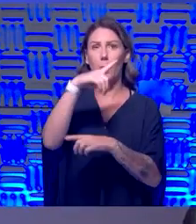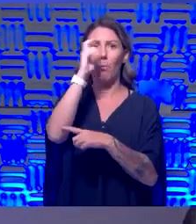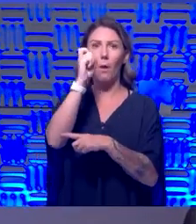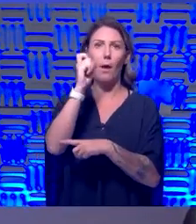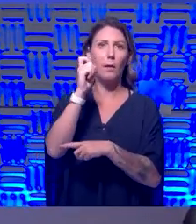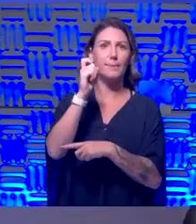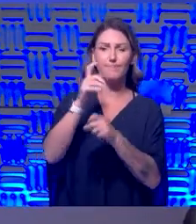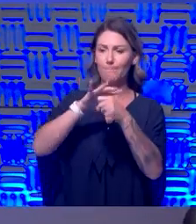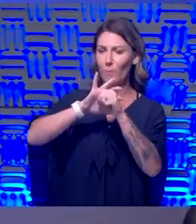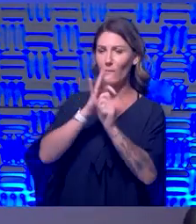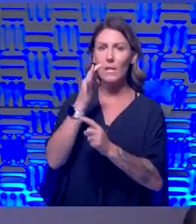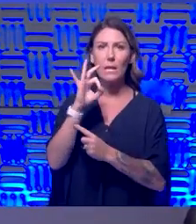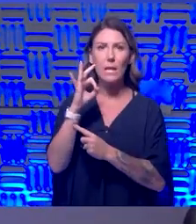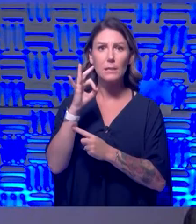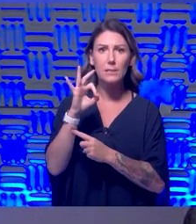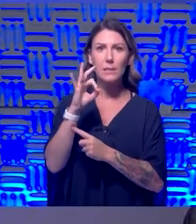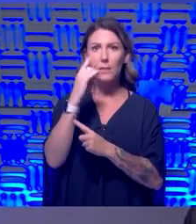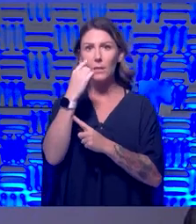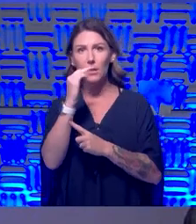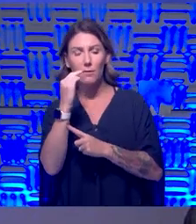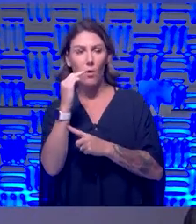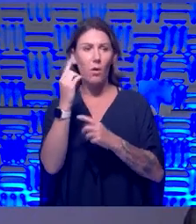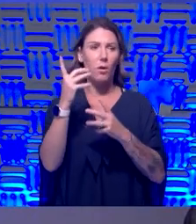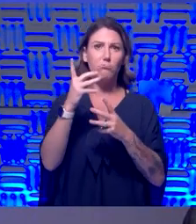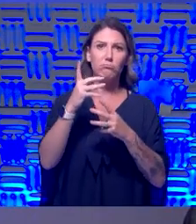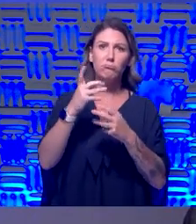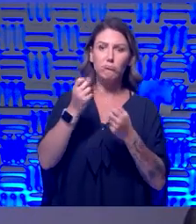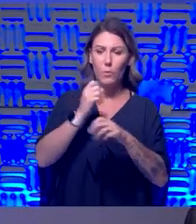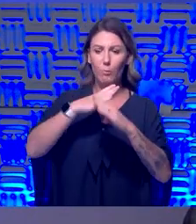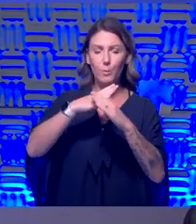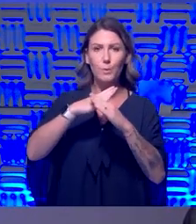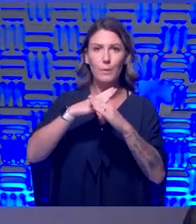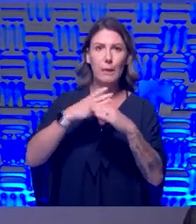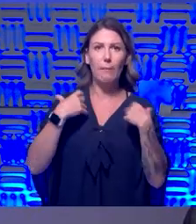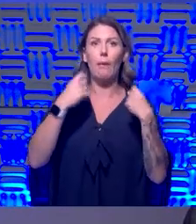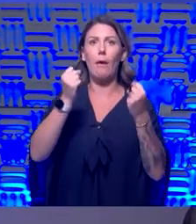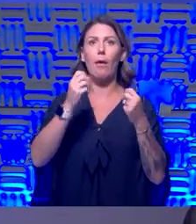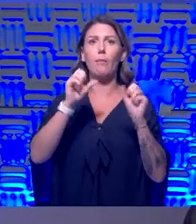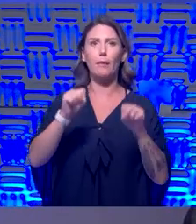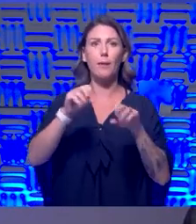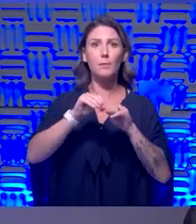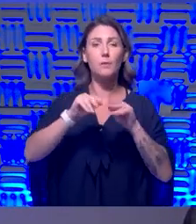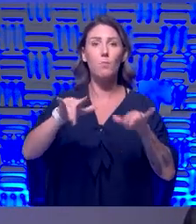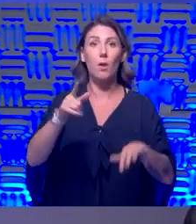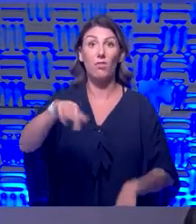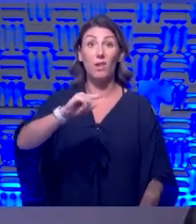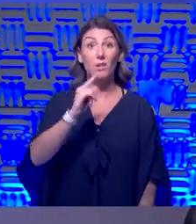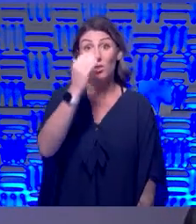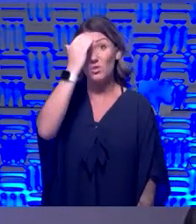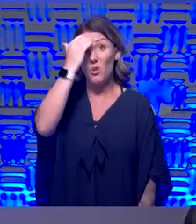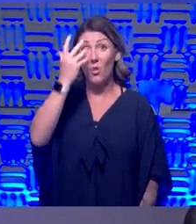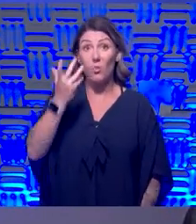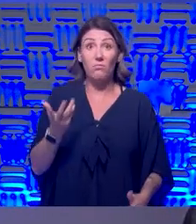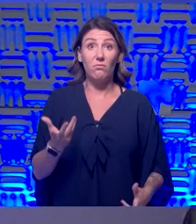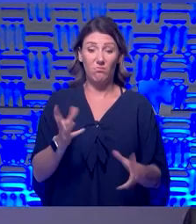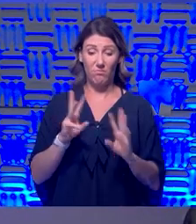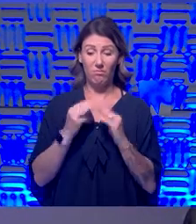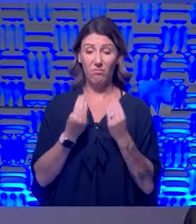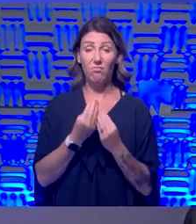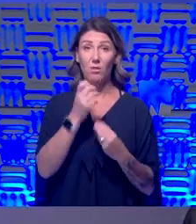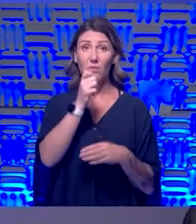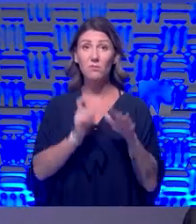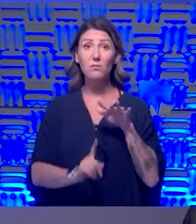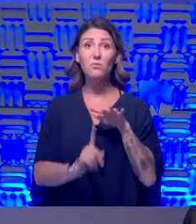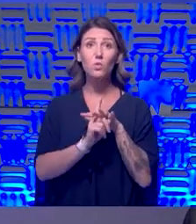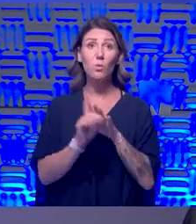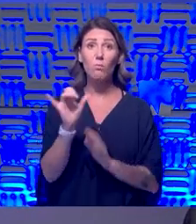COVID. I'm doing this because of, you know, trying to try to protect our health and that they can spread. They just know that, you know, family isn't showing up